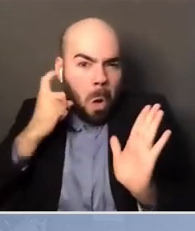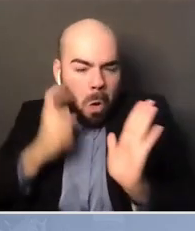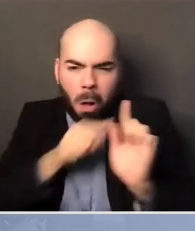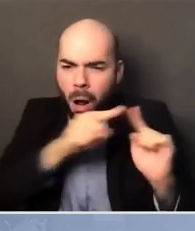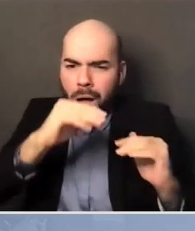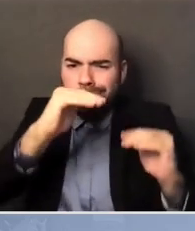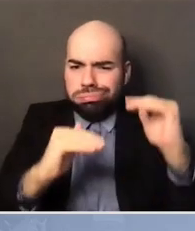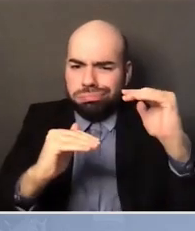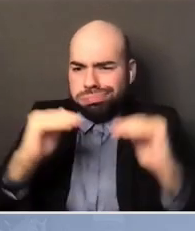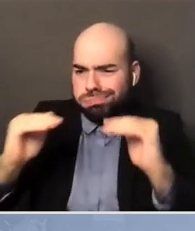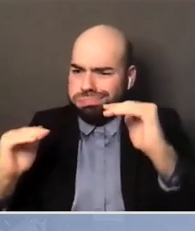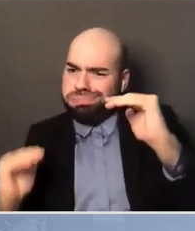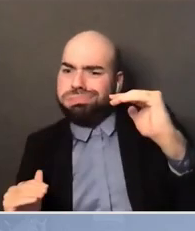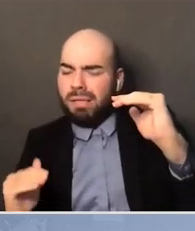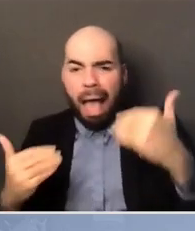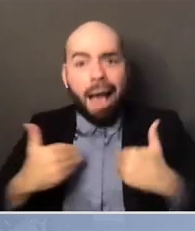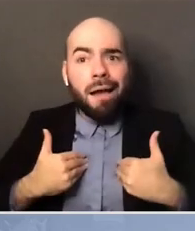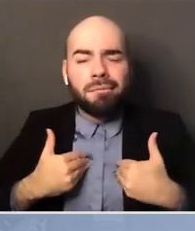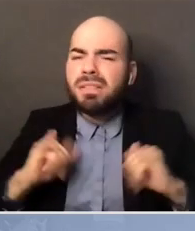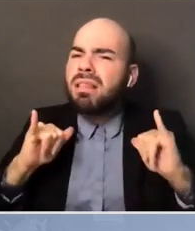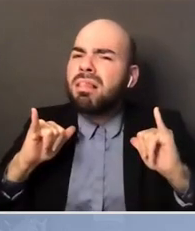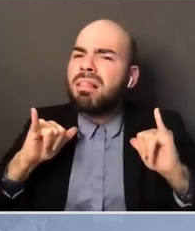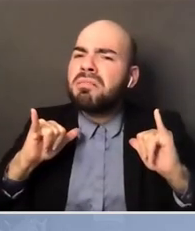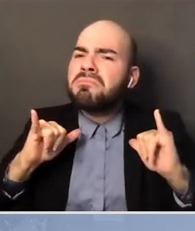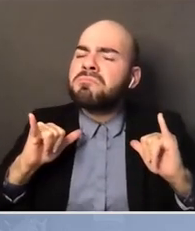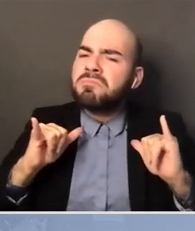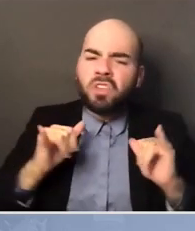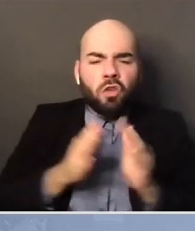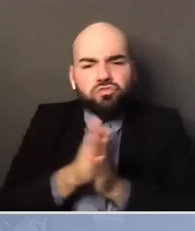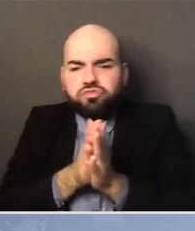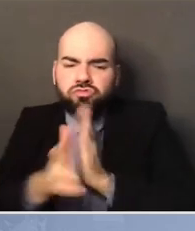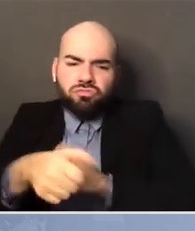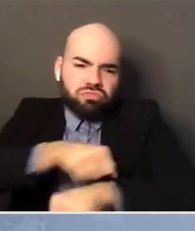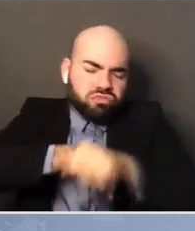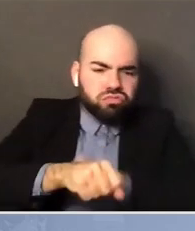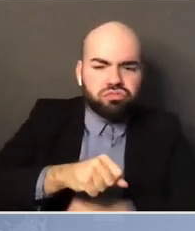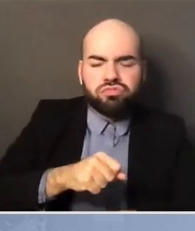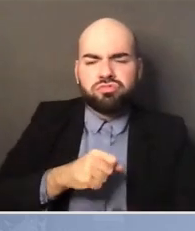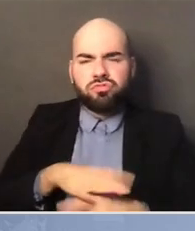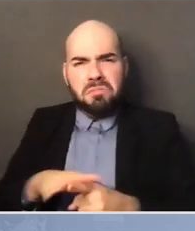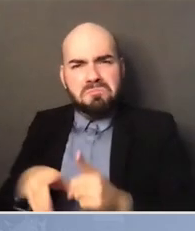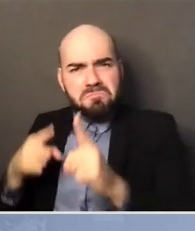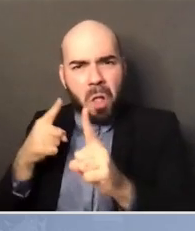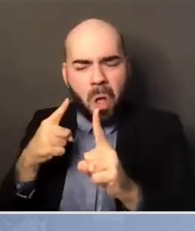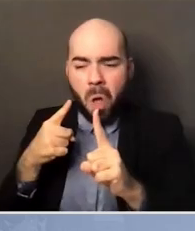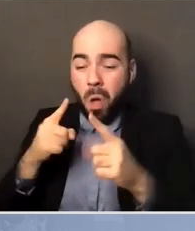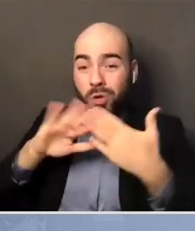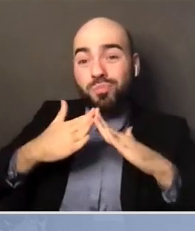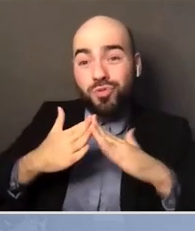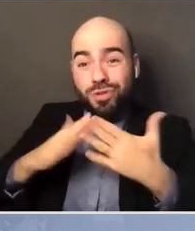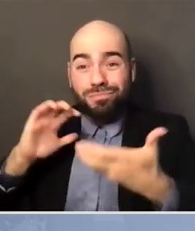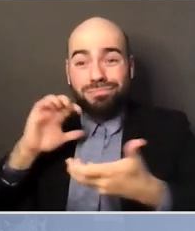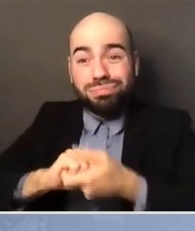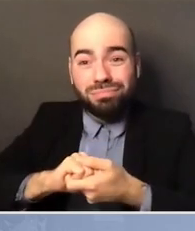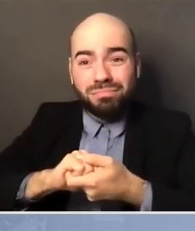I think through effort and will and community, we can make things better.